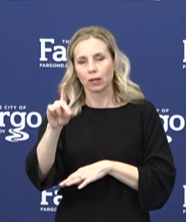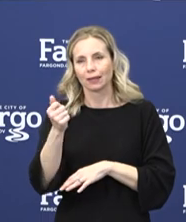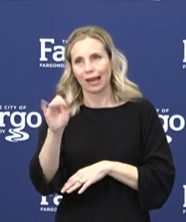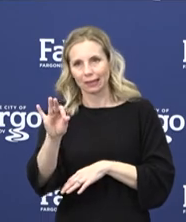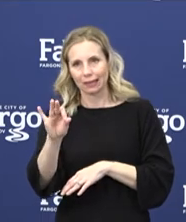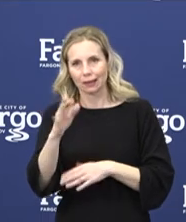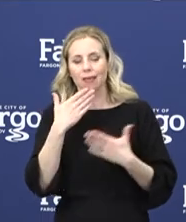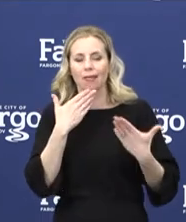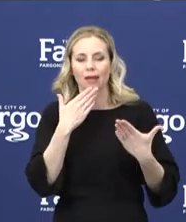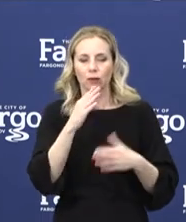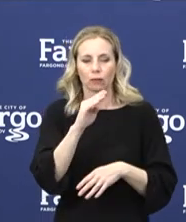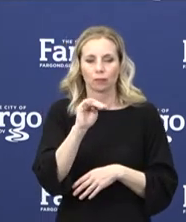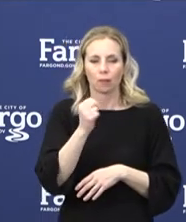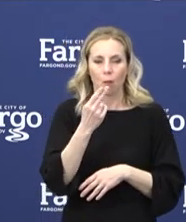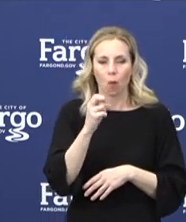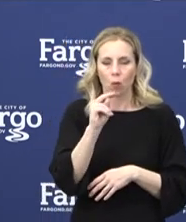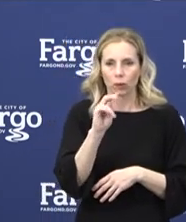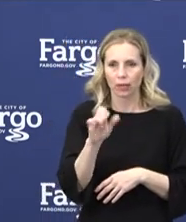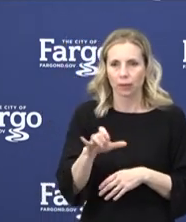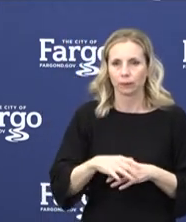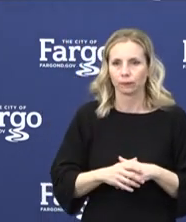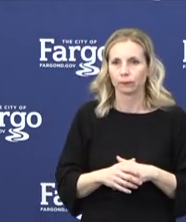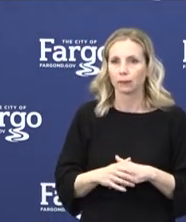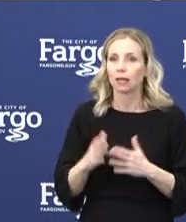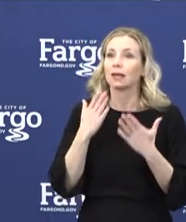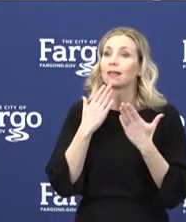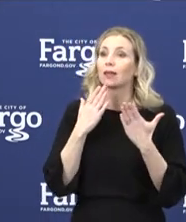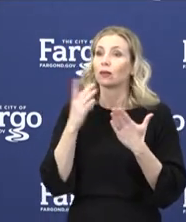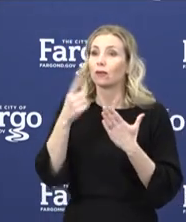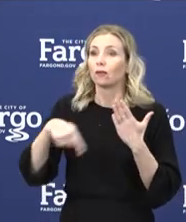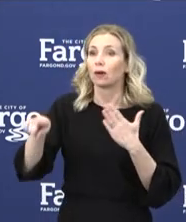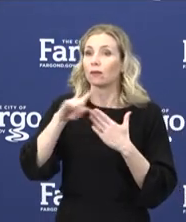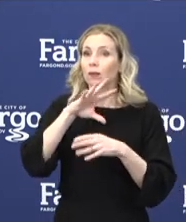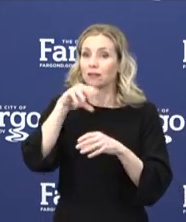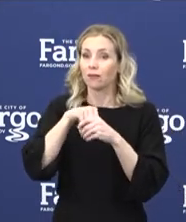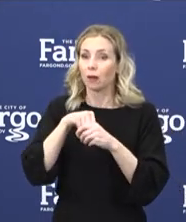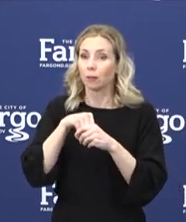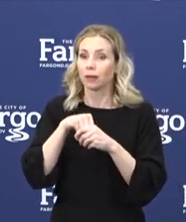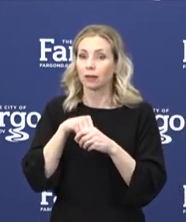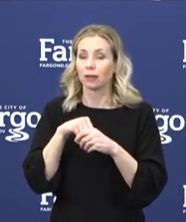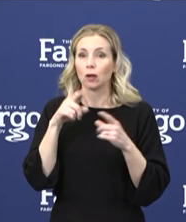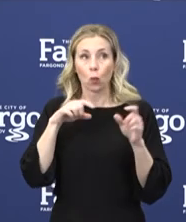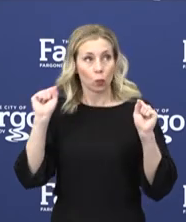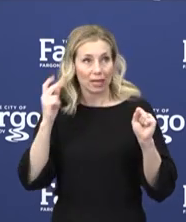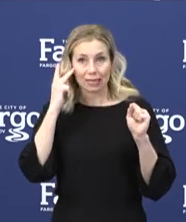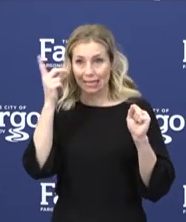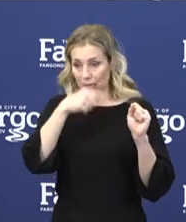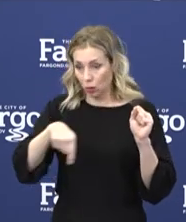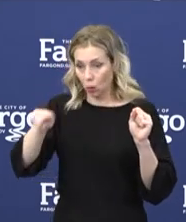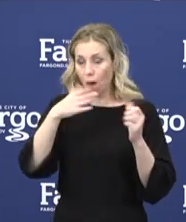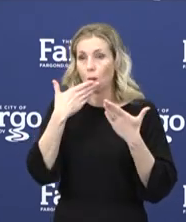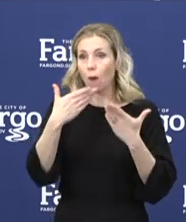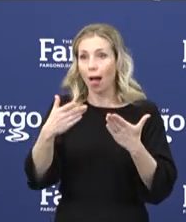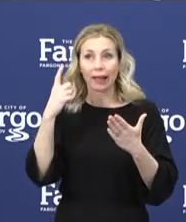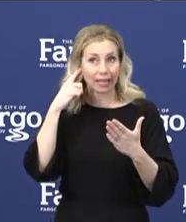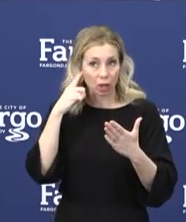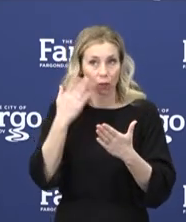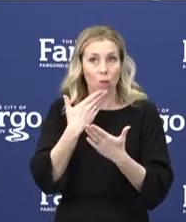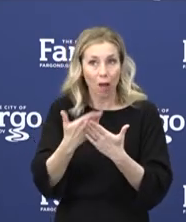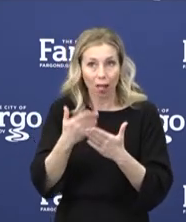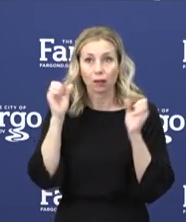Thank you very much. Thank you, everybody, for this involvement today. Virtual went pretty well. We could see you all very well and hear you very well.